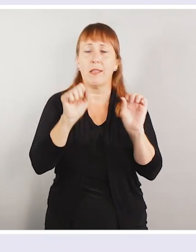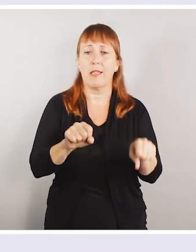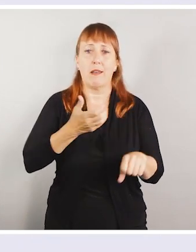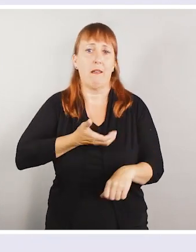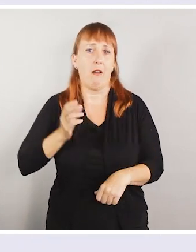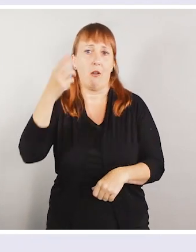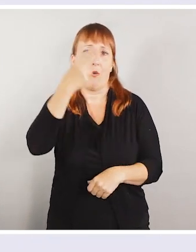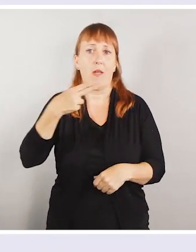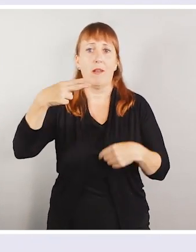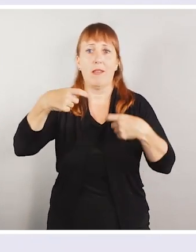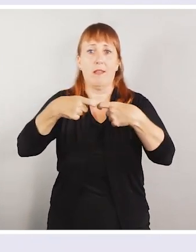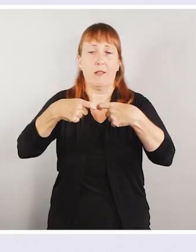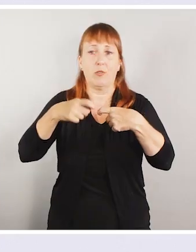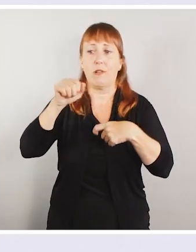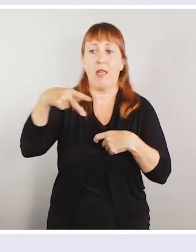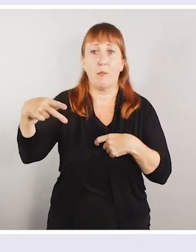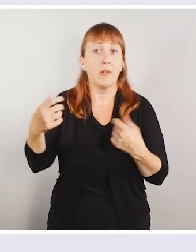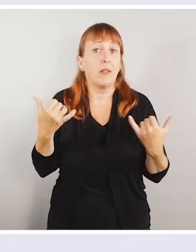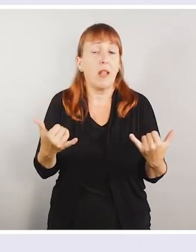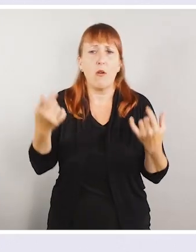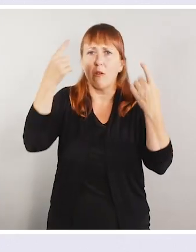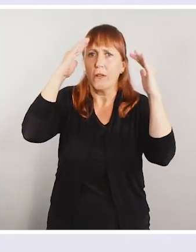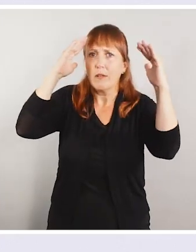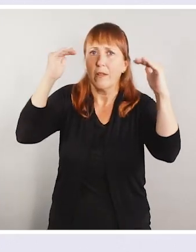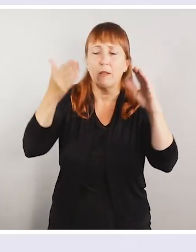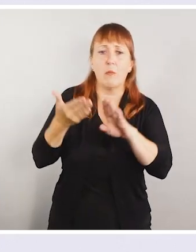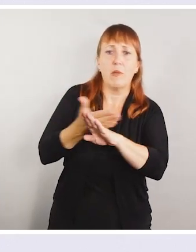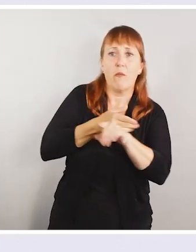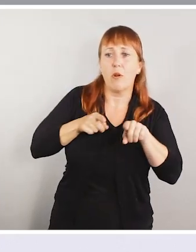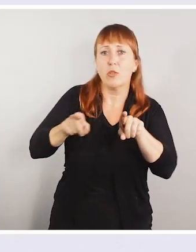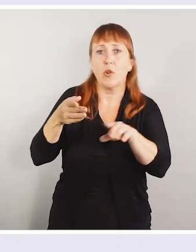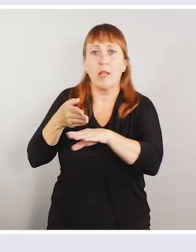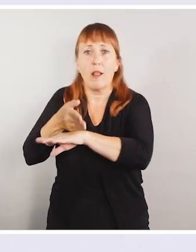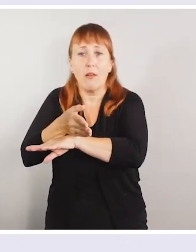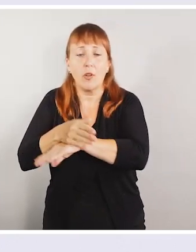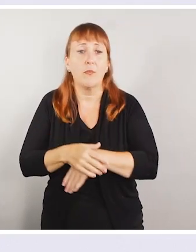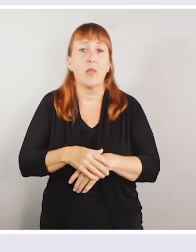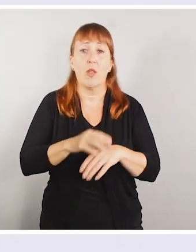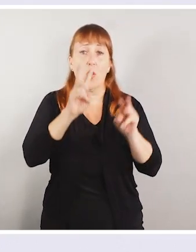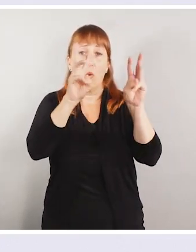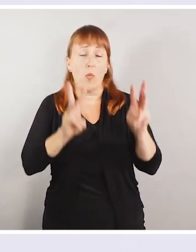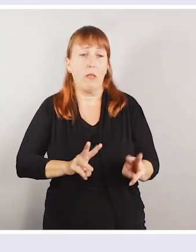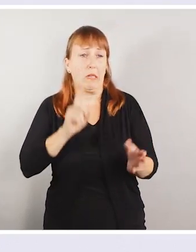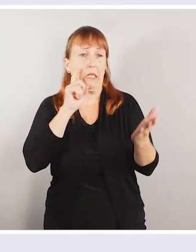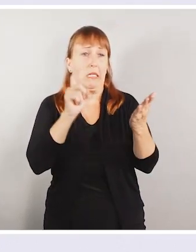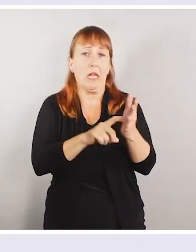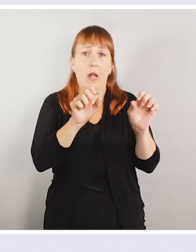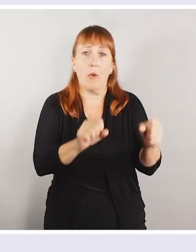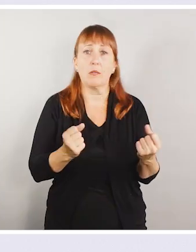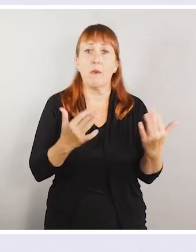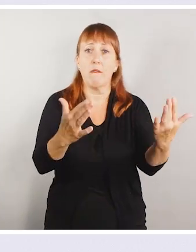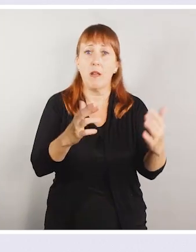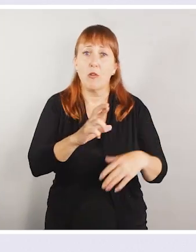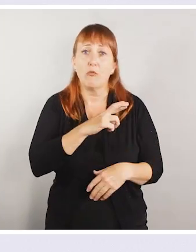Here's what to expect before, during, and after a PSPS event. When weather data indicates heightened wildfire risk,